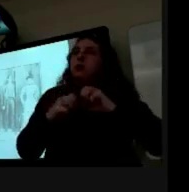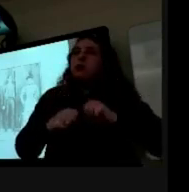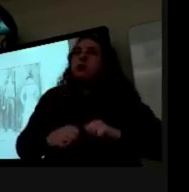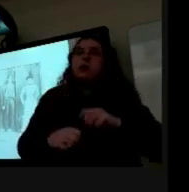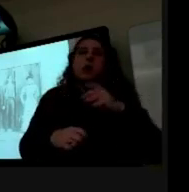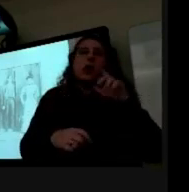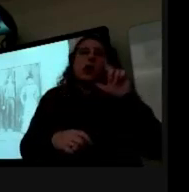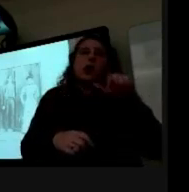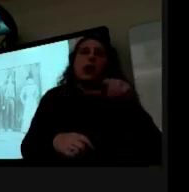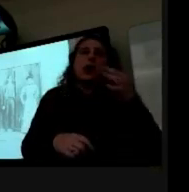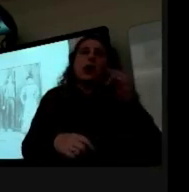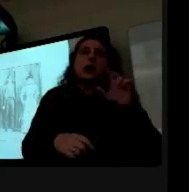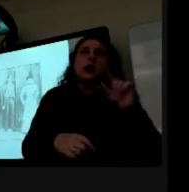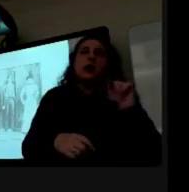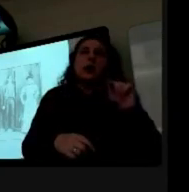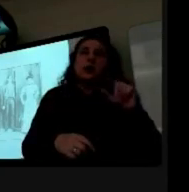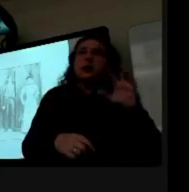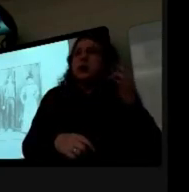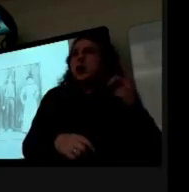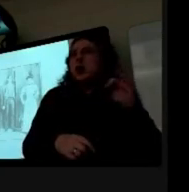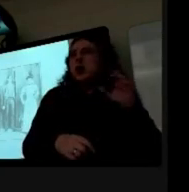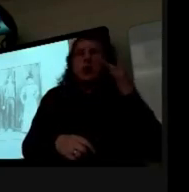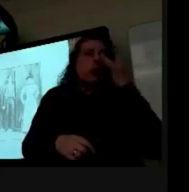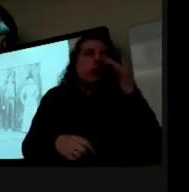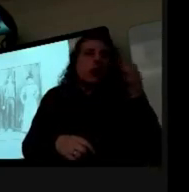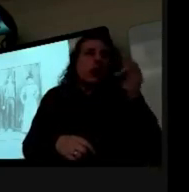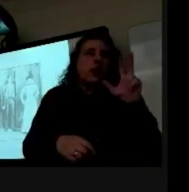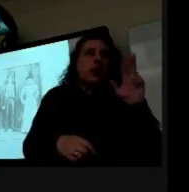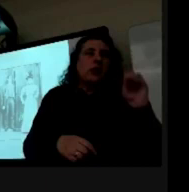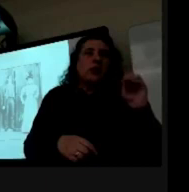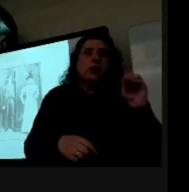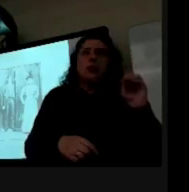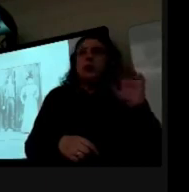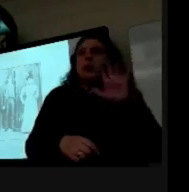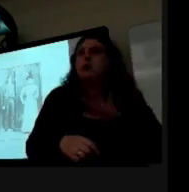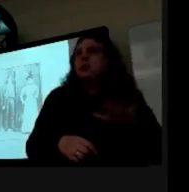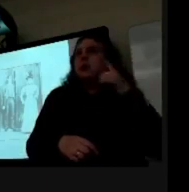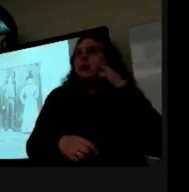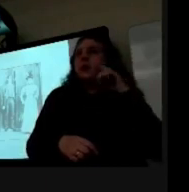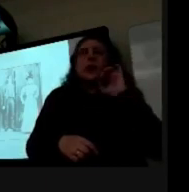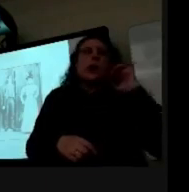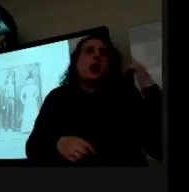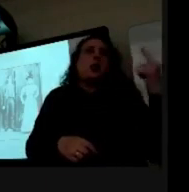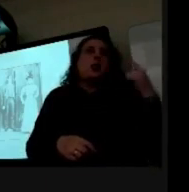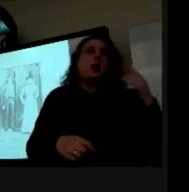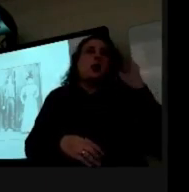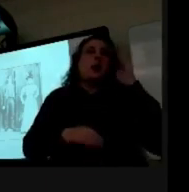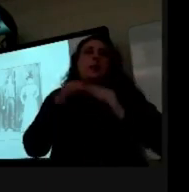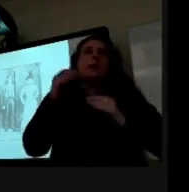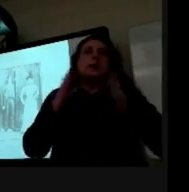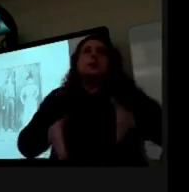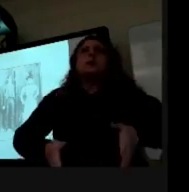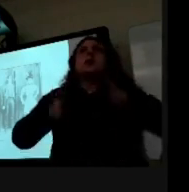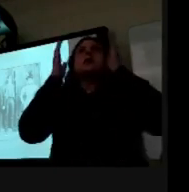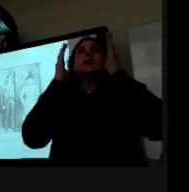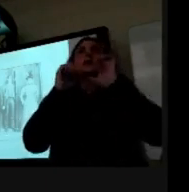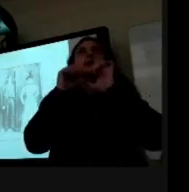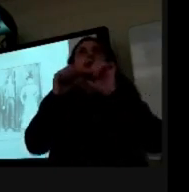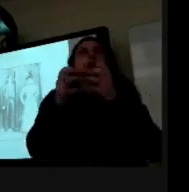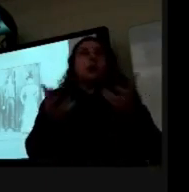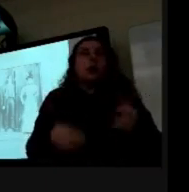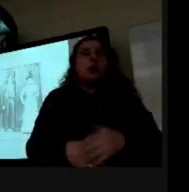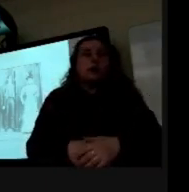1920s or 1930 early 1930s to make room for the illinois building skyscraper which is still there